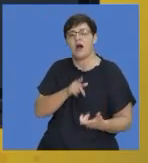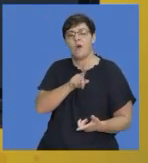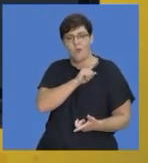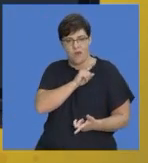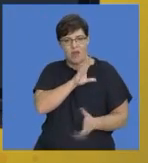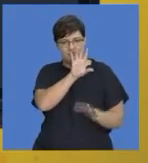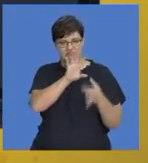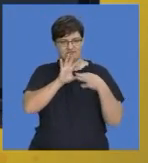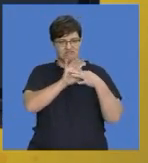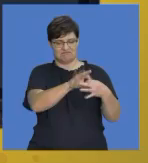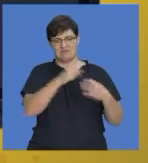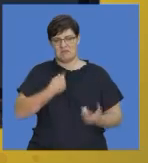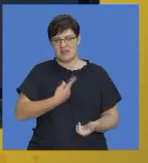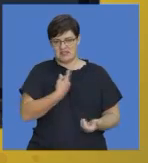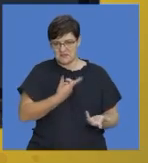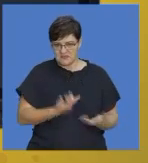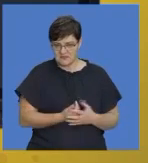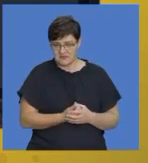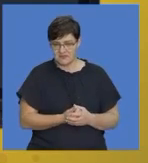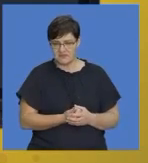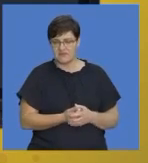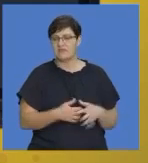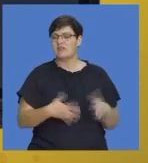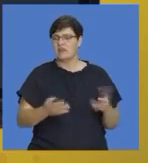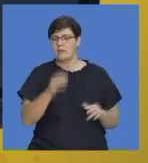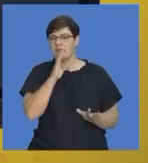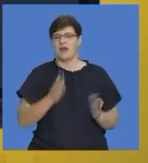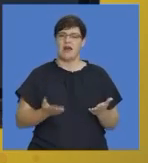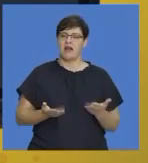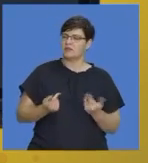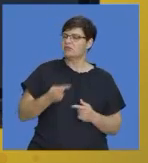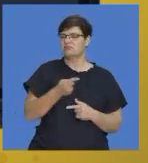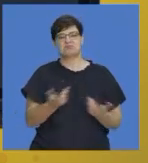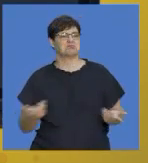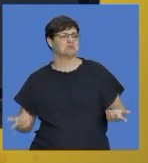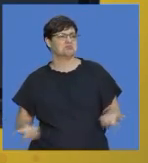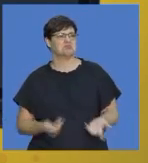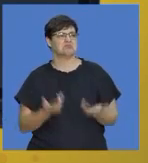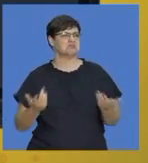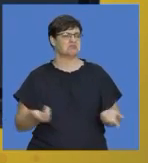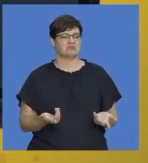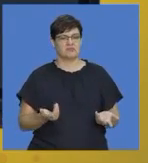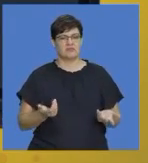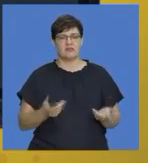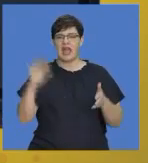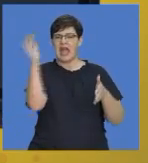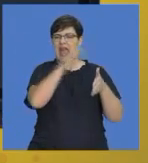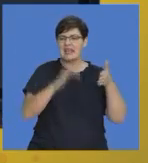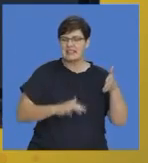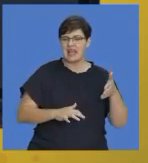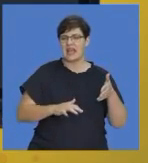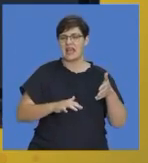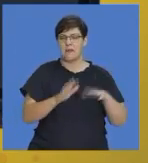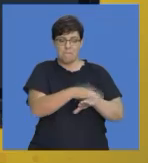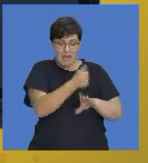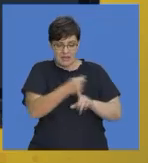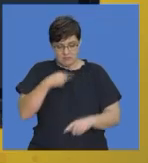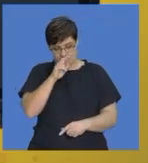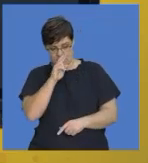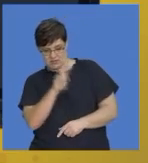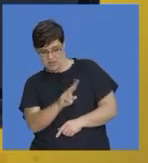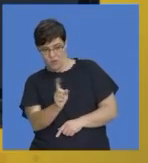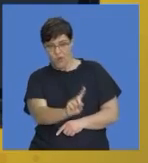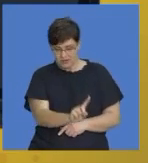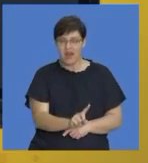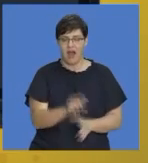to it in some way where you would be expected to obviously now write an essay based on what you see. So, you need to actually